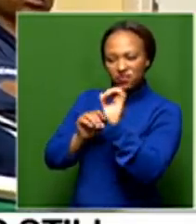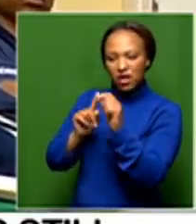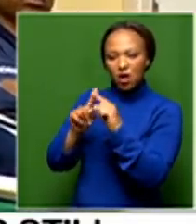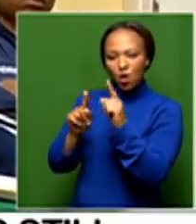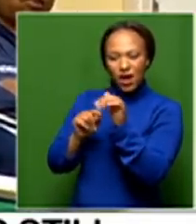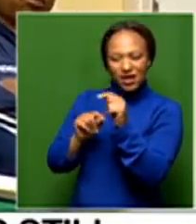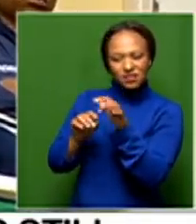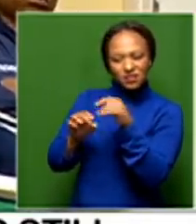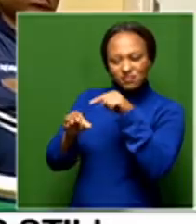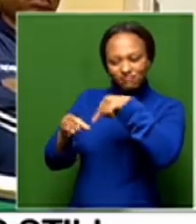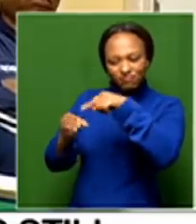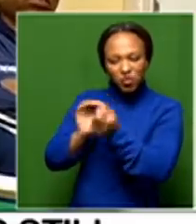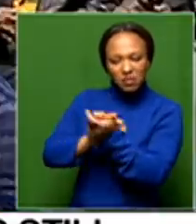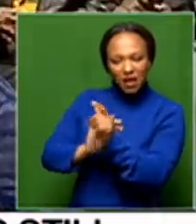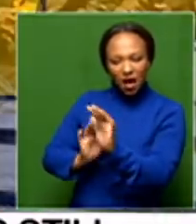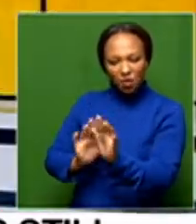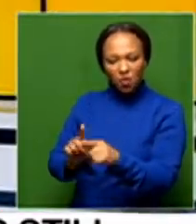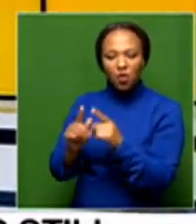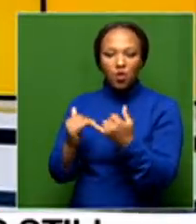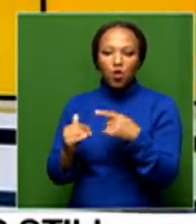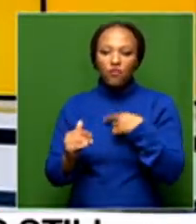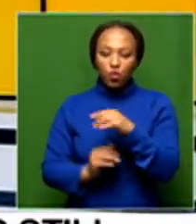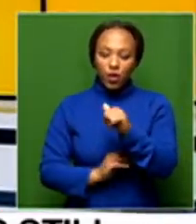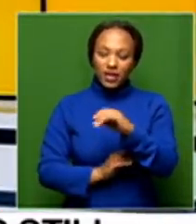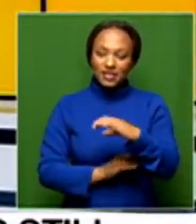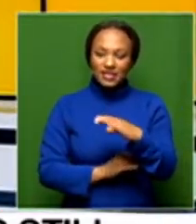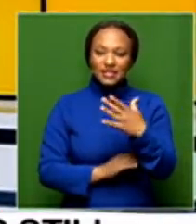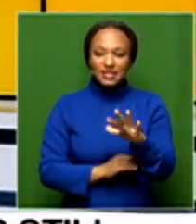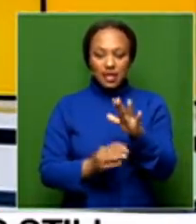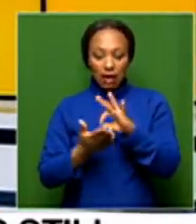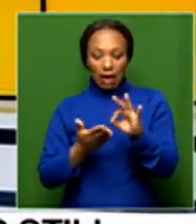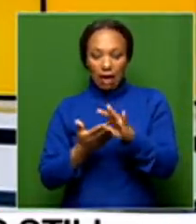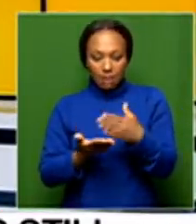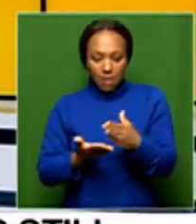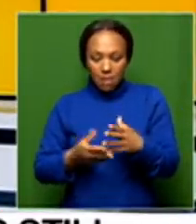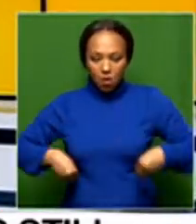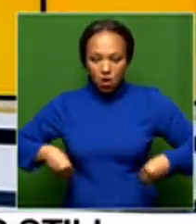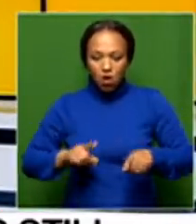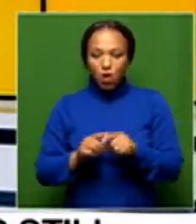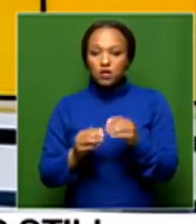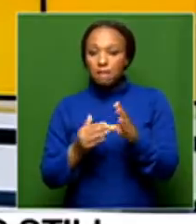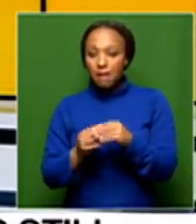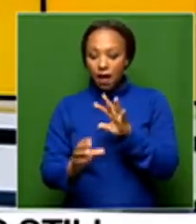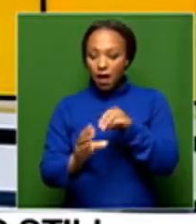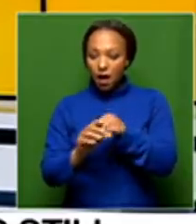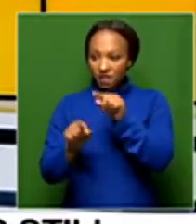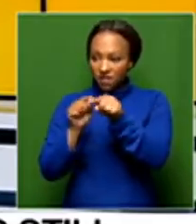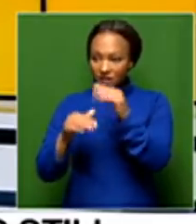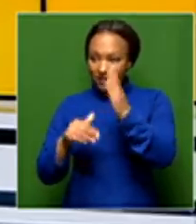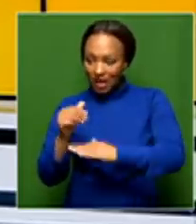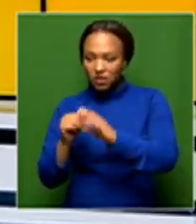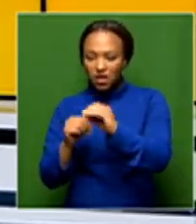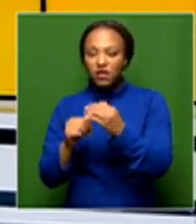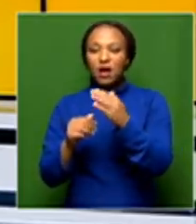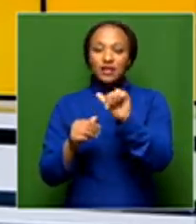ANC at the moment, whether it comes to the ANC cleanup, which relates to the members being charged, and others